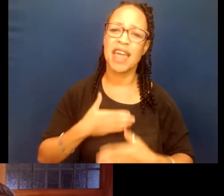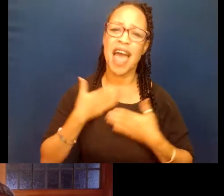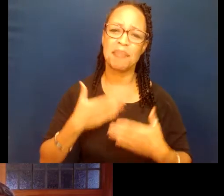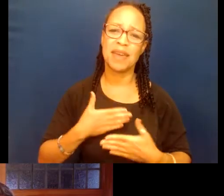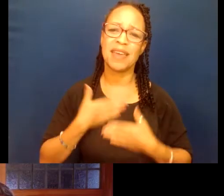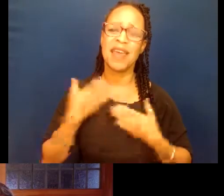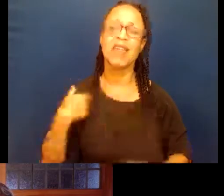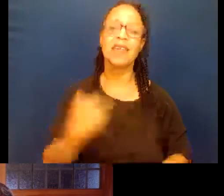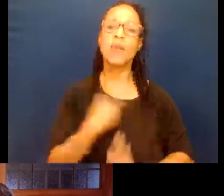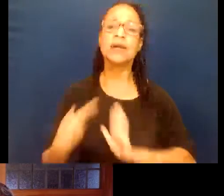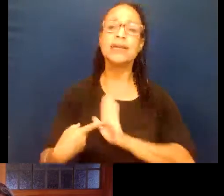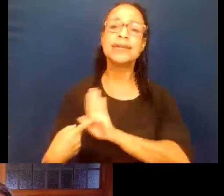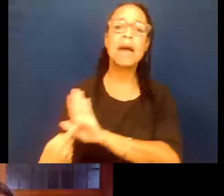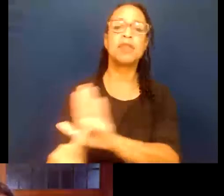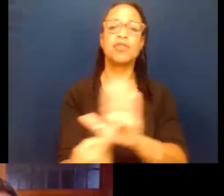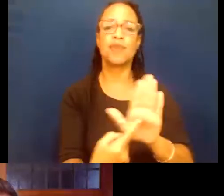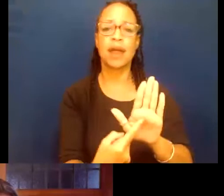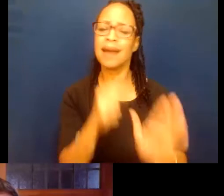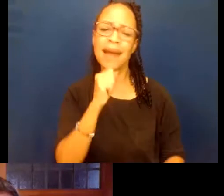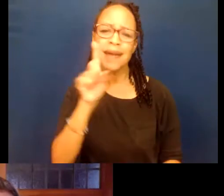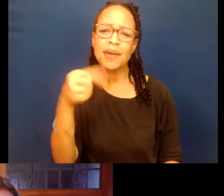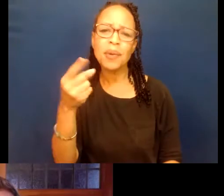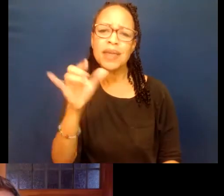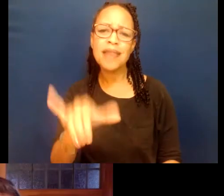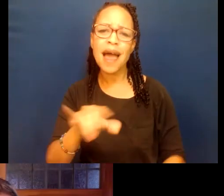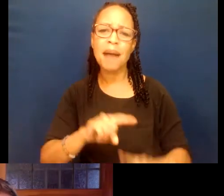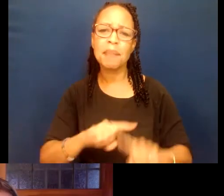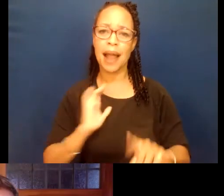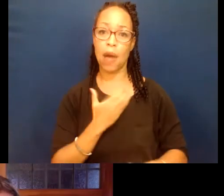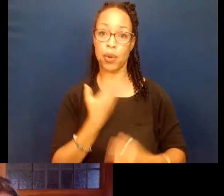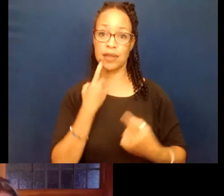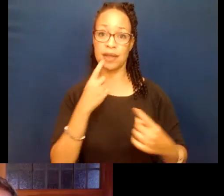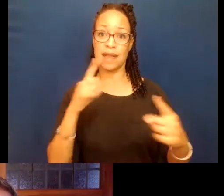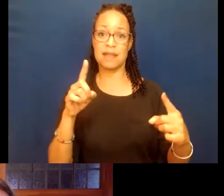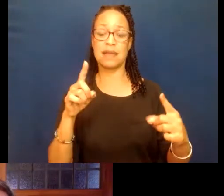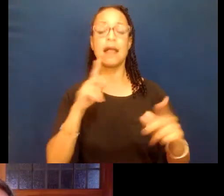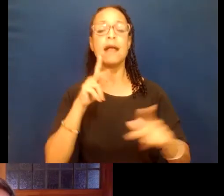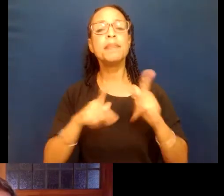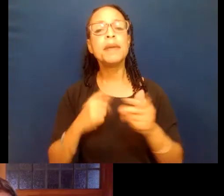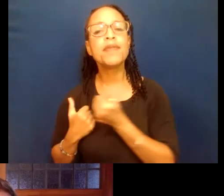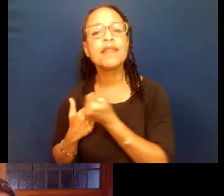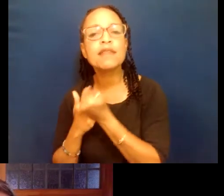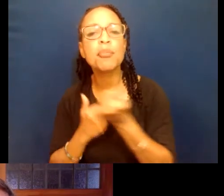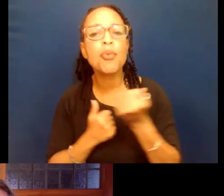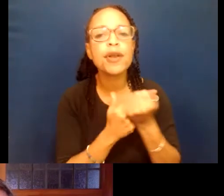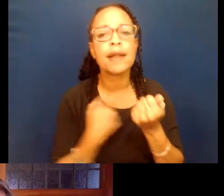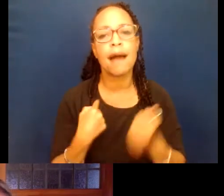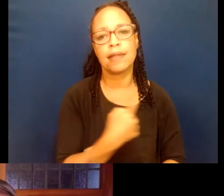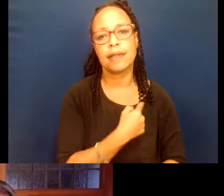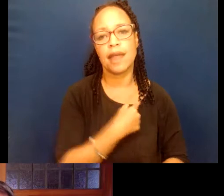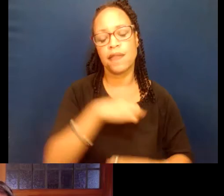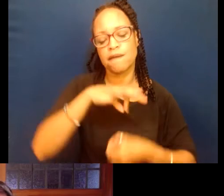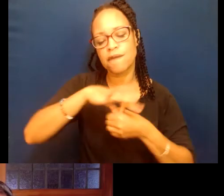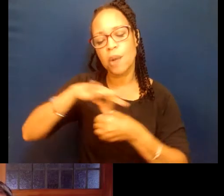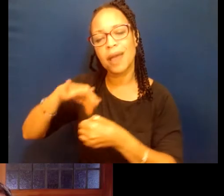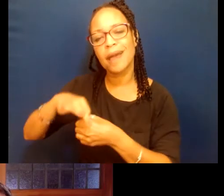demonstrating, and not only that, you know, our successes, but those who supported us in our voting, they're starting to realize that